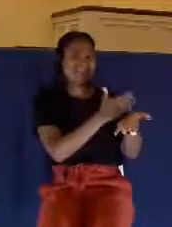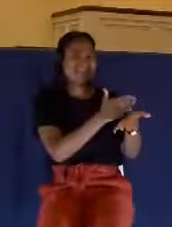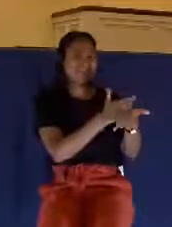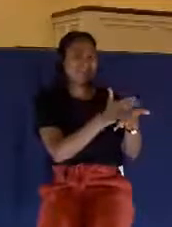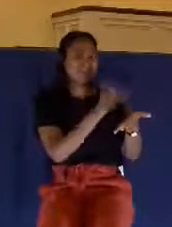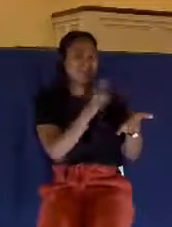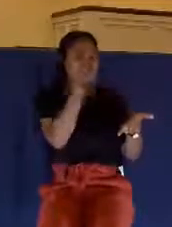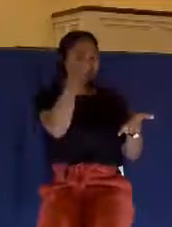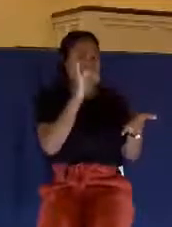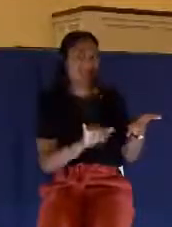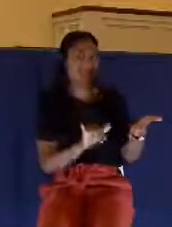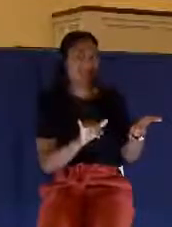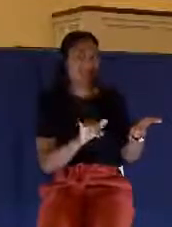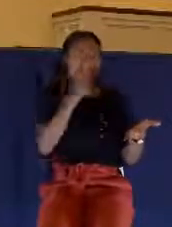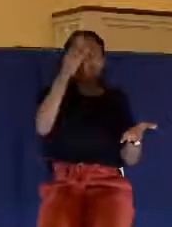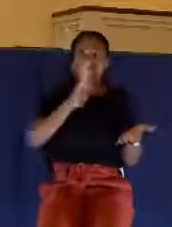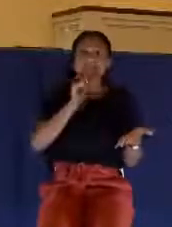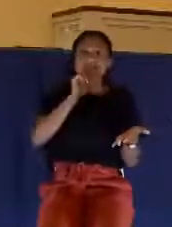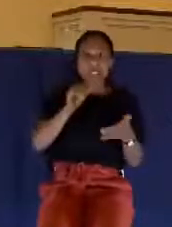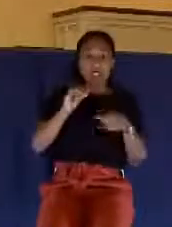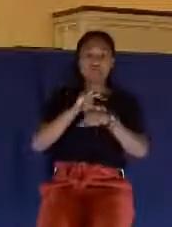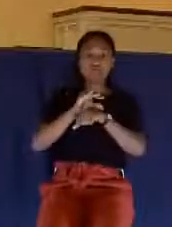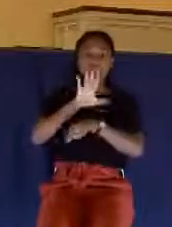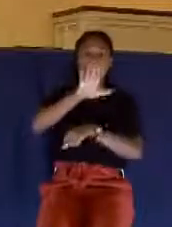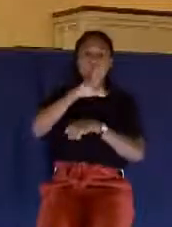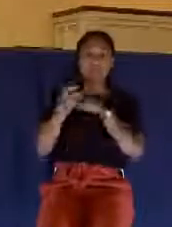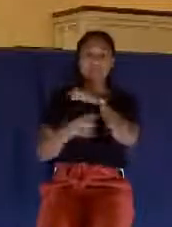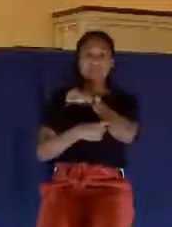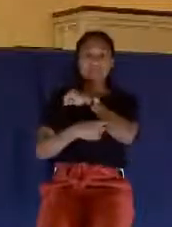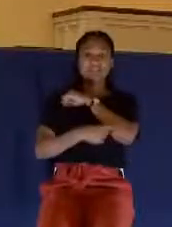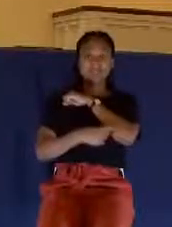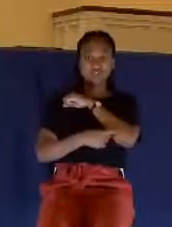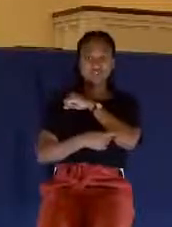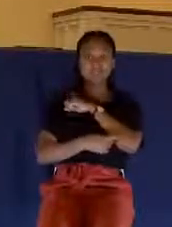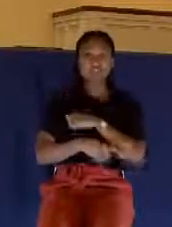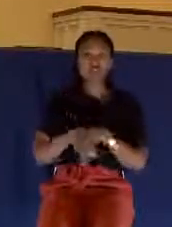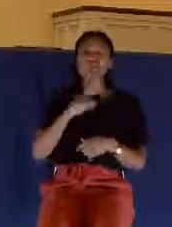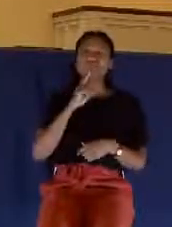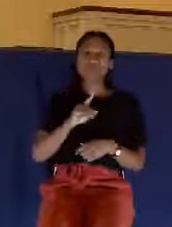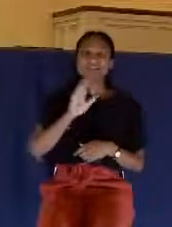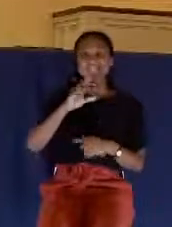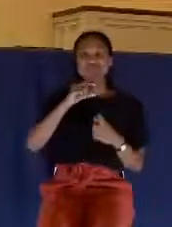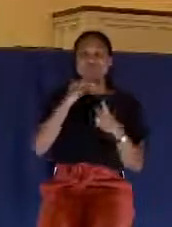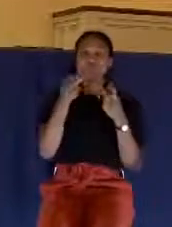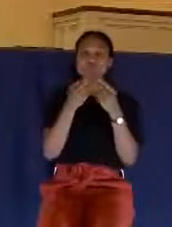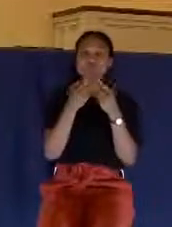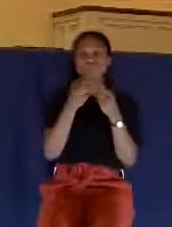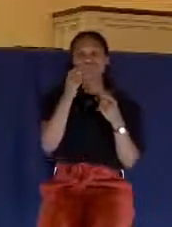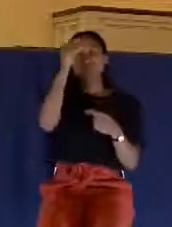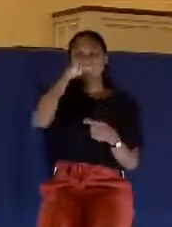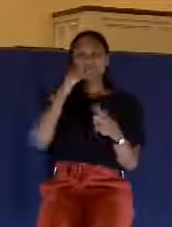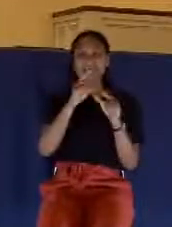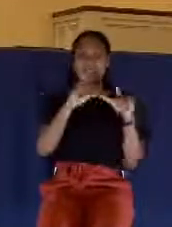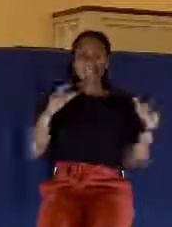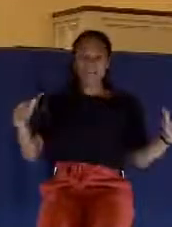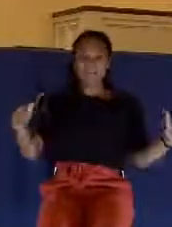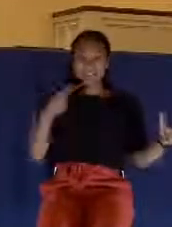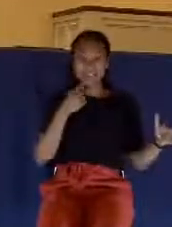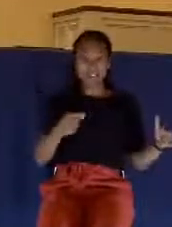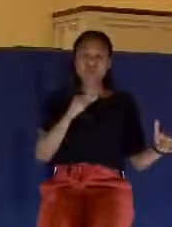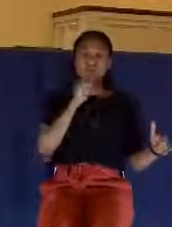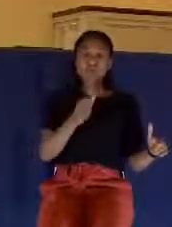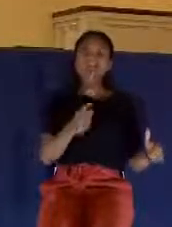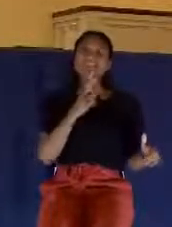God is not the cause of your temptation. Actually, this is middle voice in the Greek, so we can say it like this. Let no one say to himself.